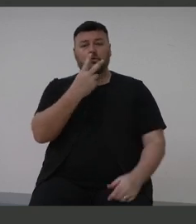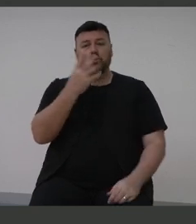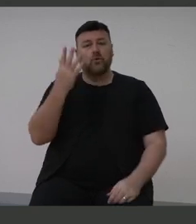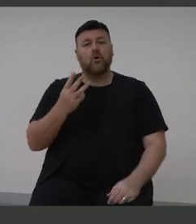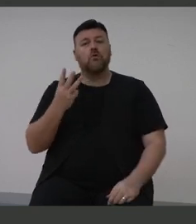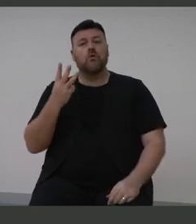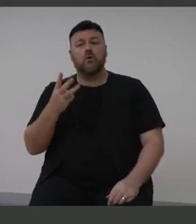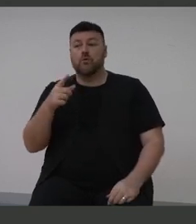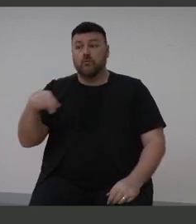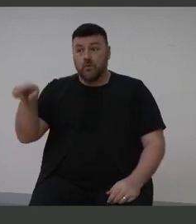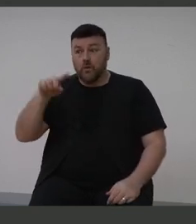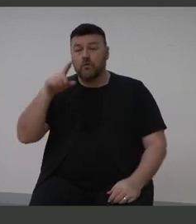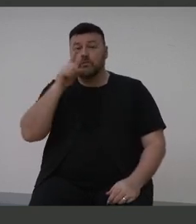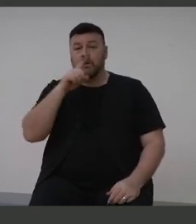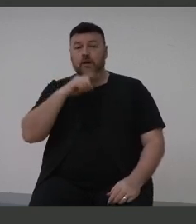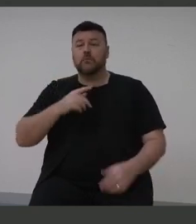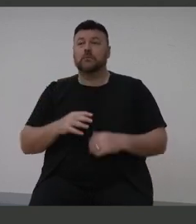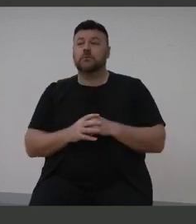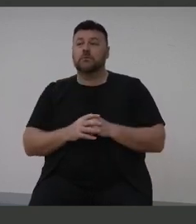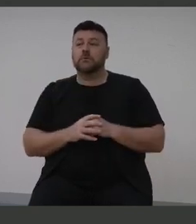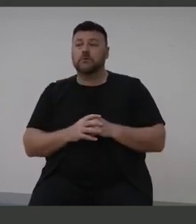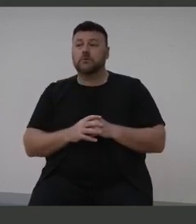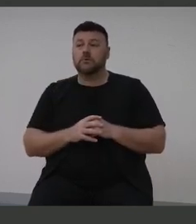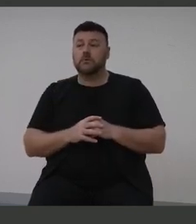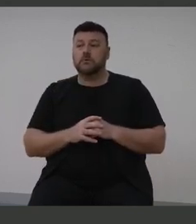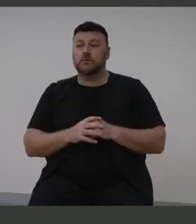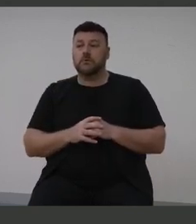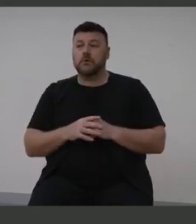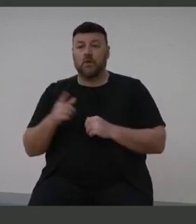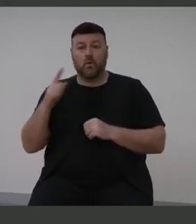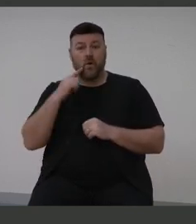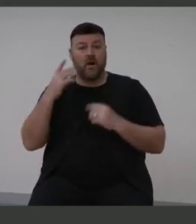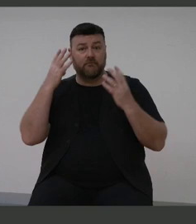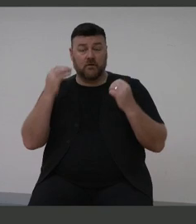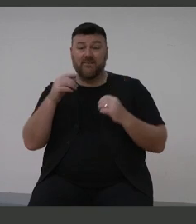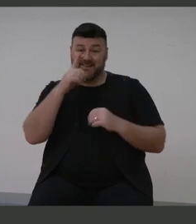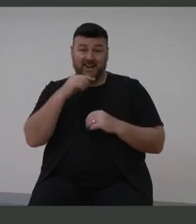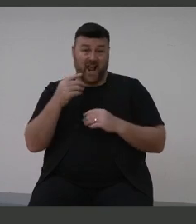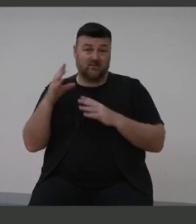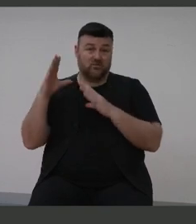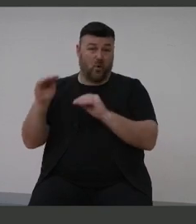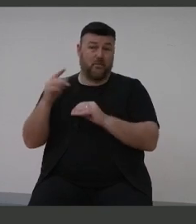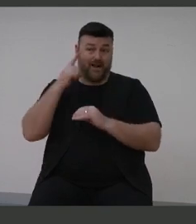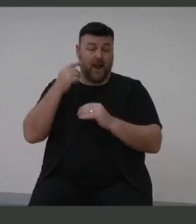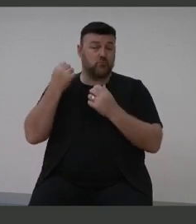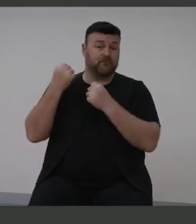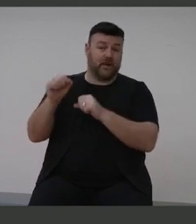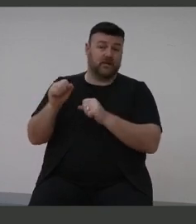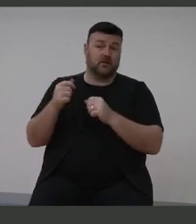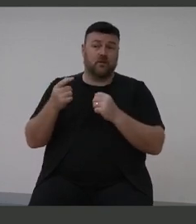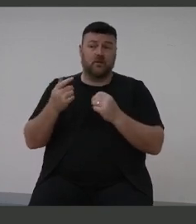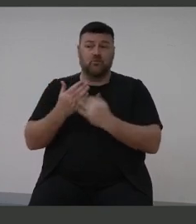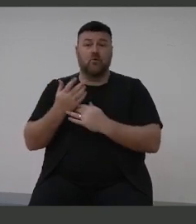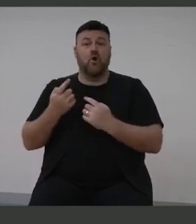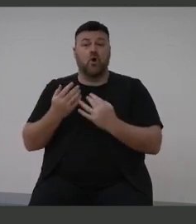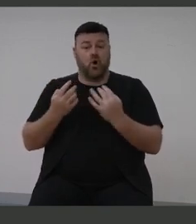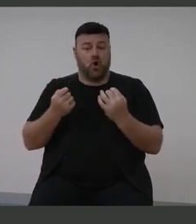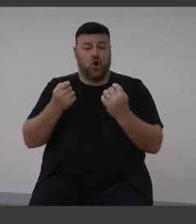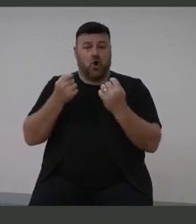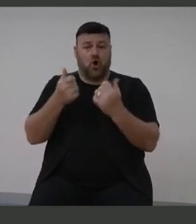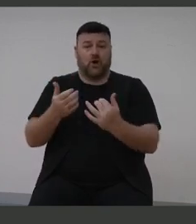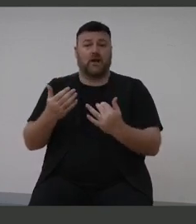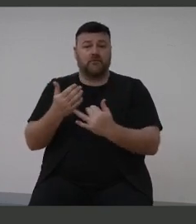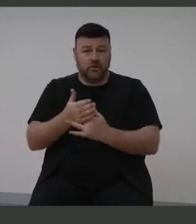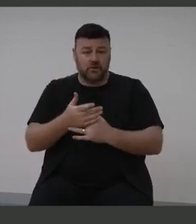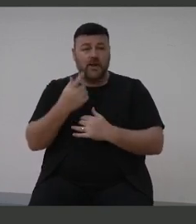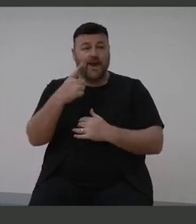those people, that hearing loss is preventable with early intervention services and with a decent